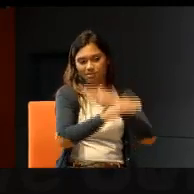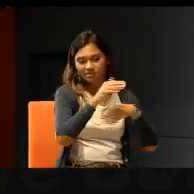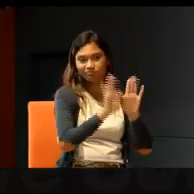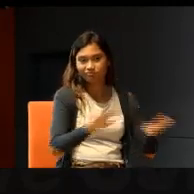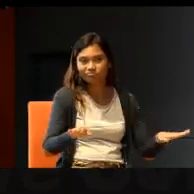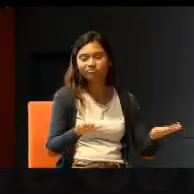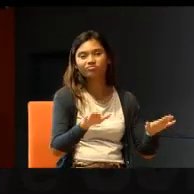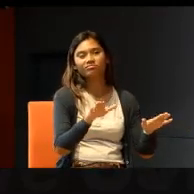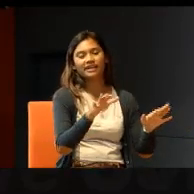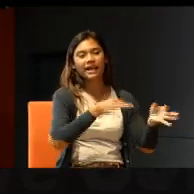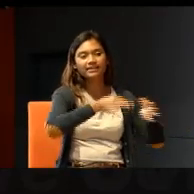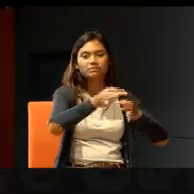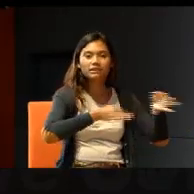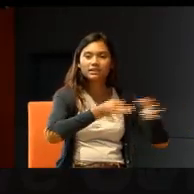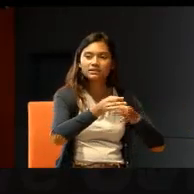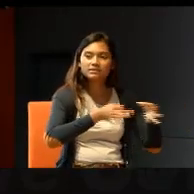and explain to them,